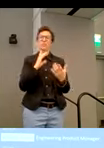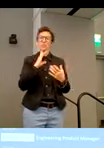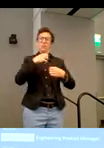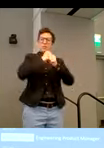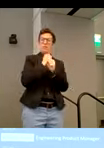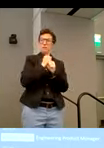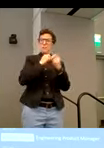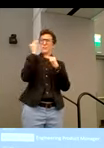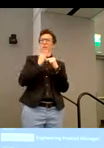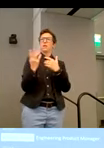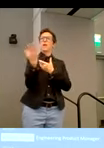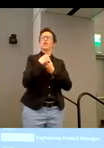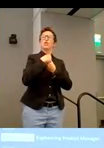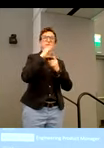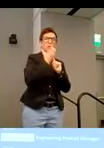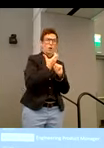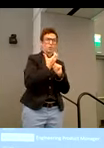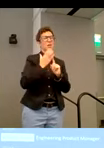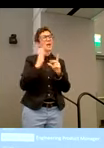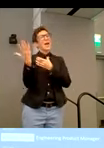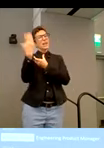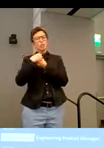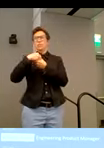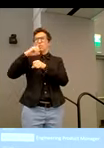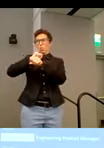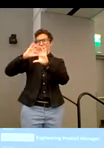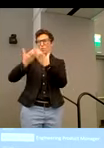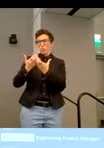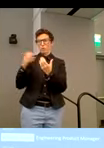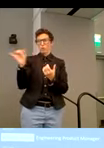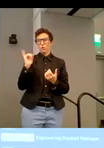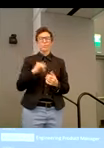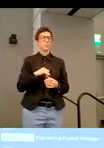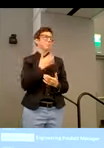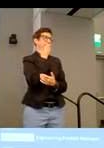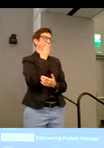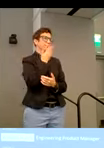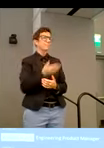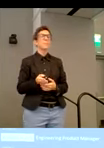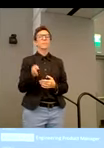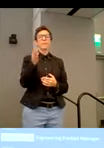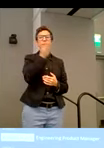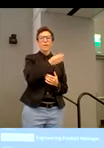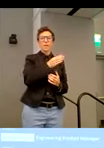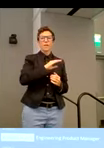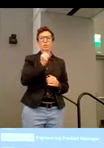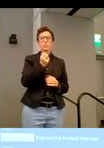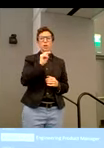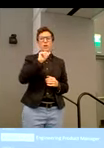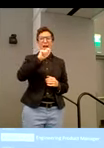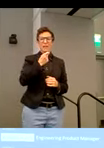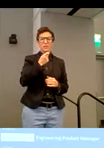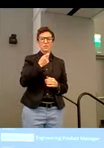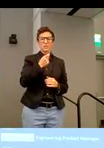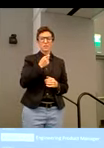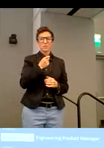um, and an inclusive workforce across the board. Okay, great. Thank you so much. And, uh, John or Alex with